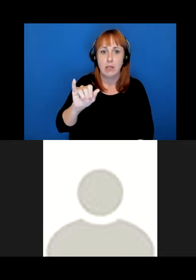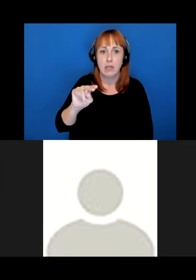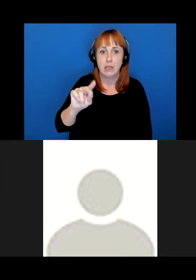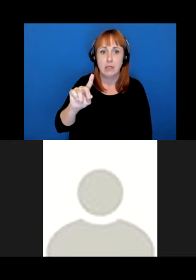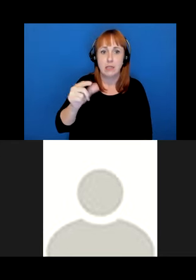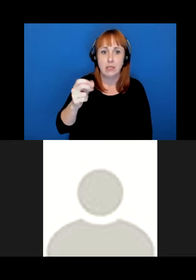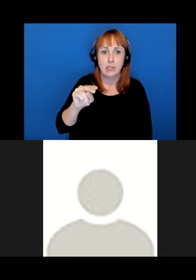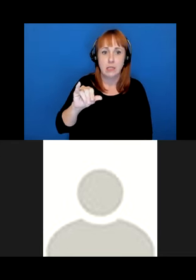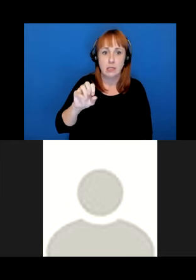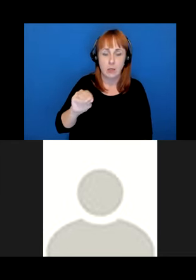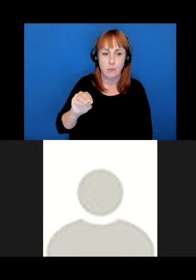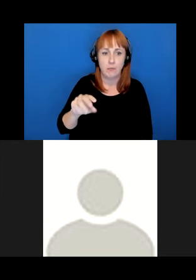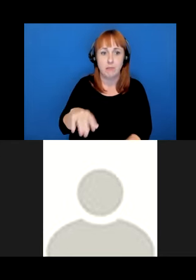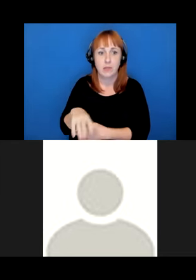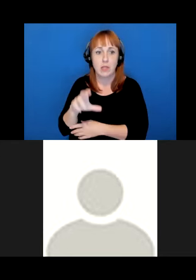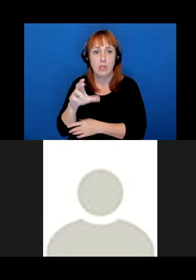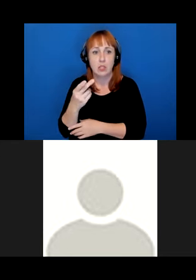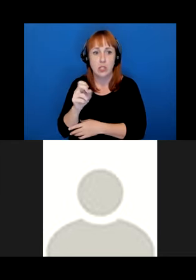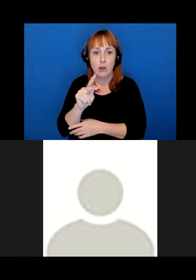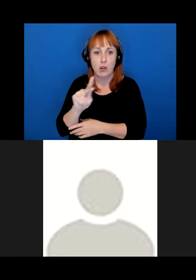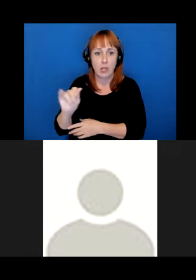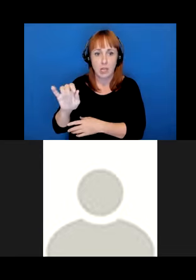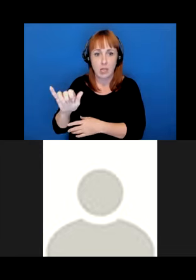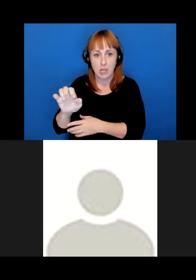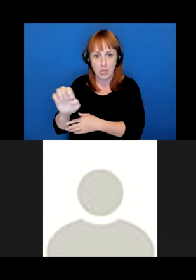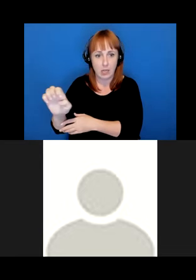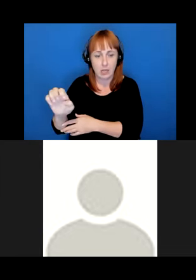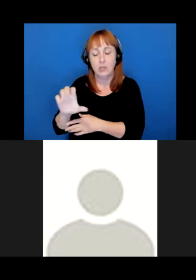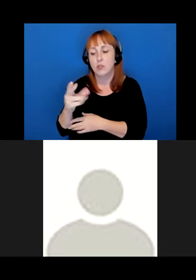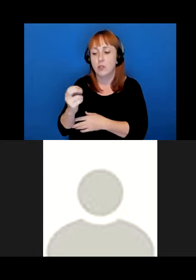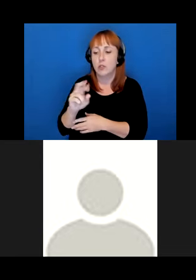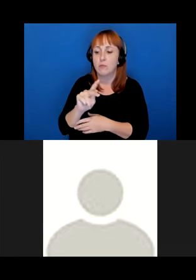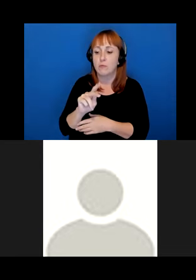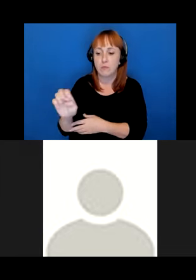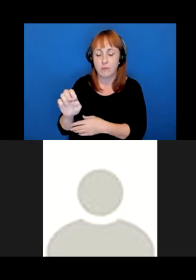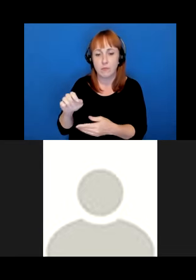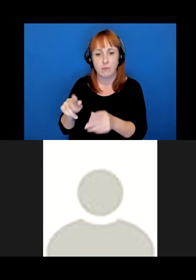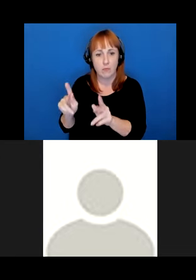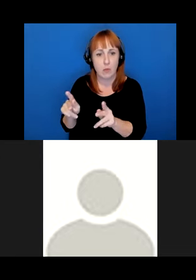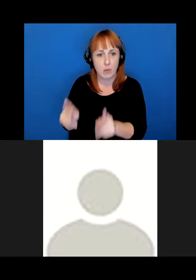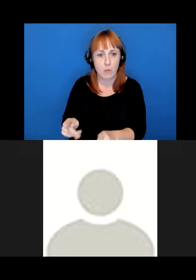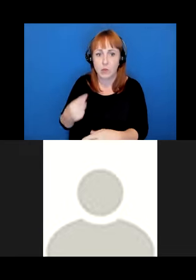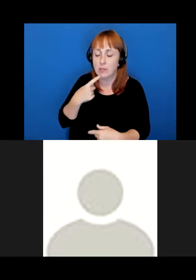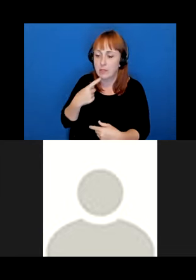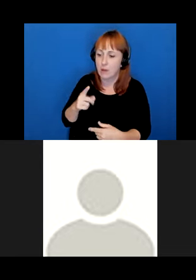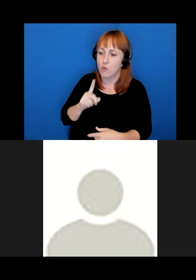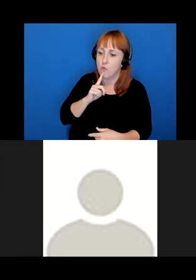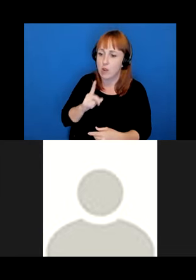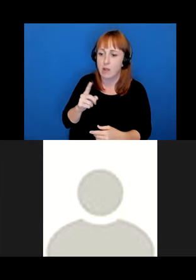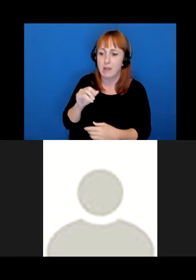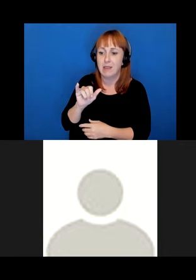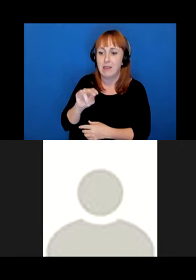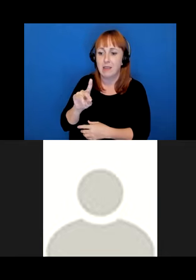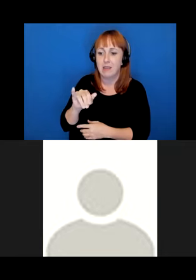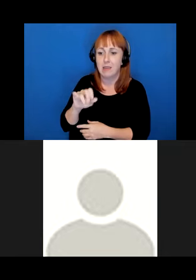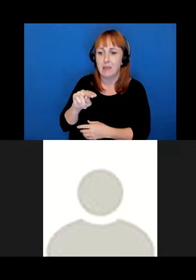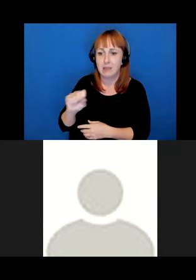Proposed by Cherokee scholar Eva Marie Garut and discussed in some detail in her 2003 book real Indians identity and the survival